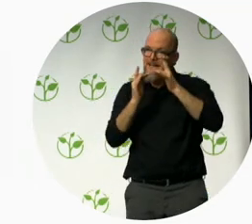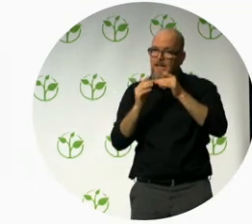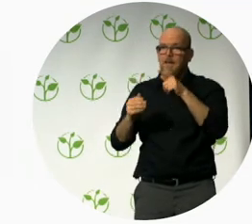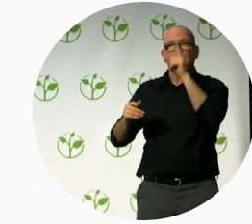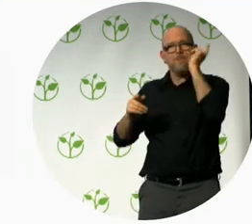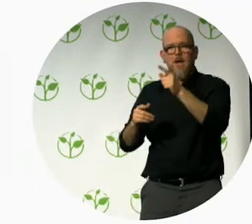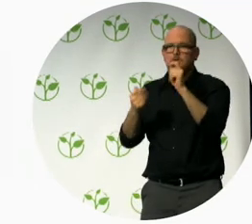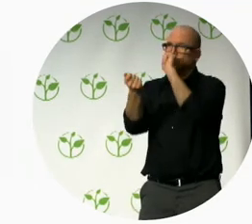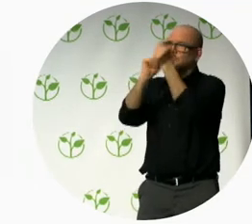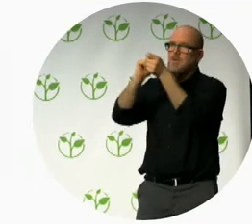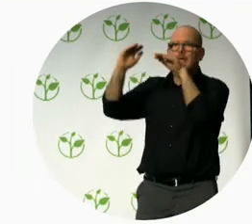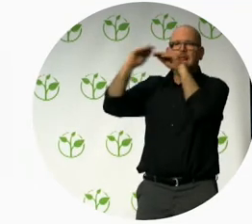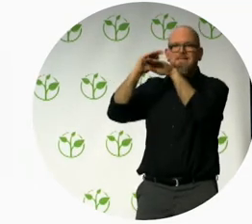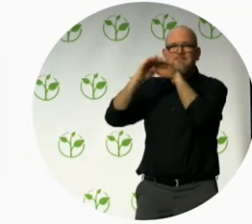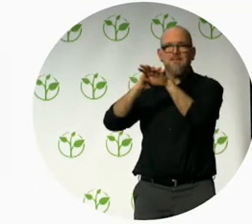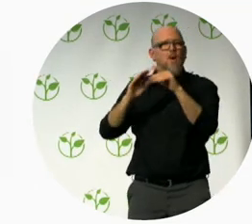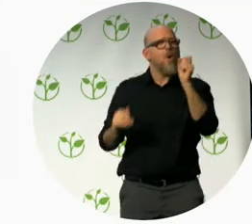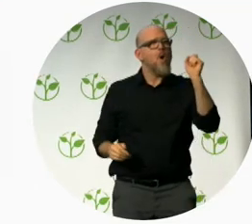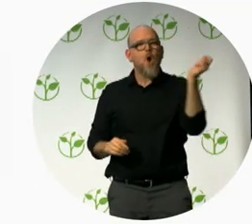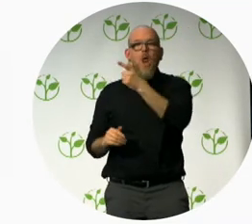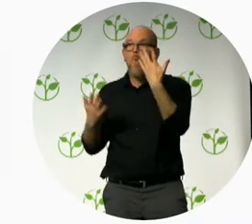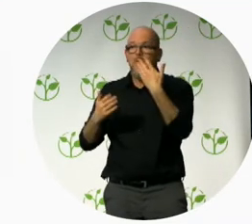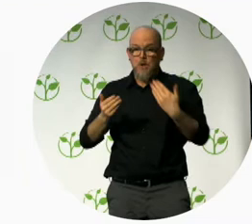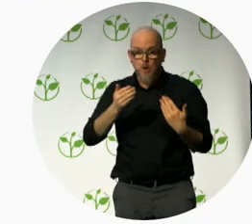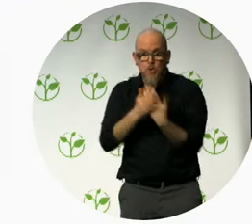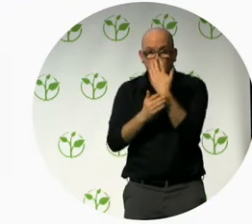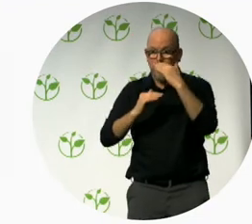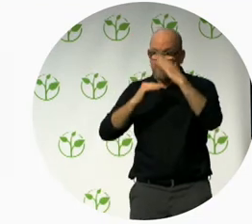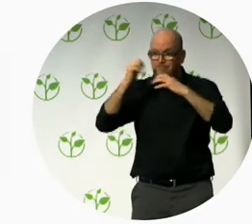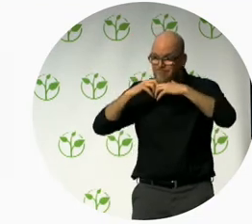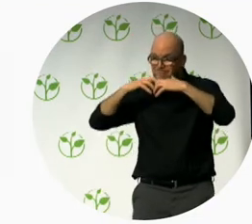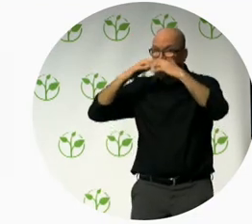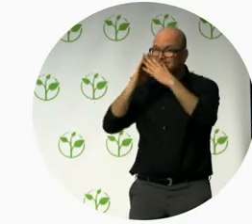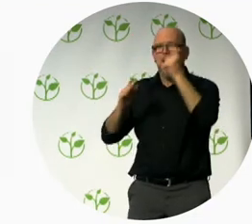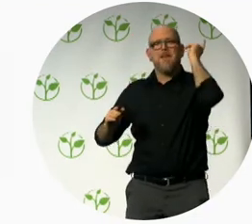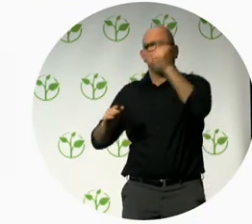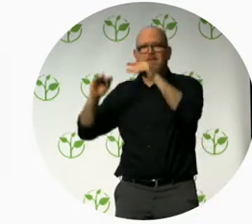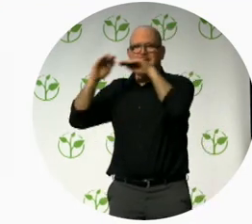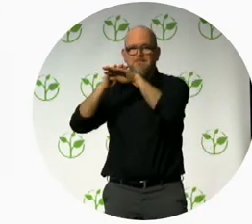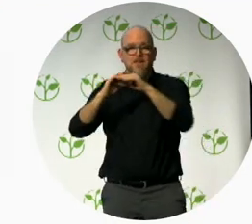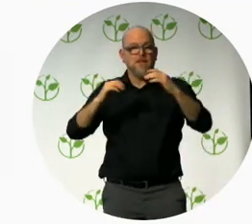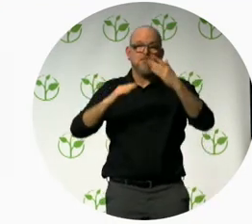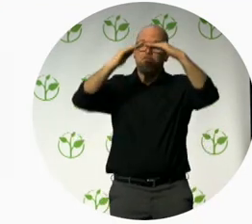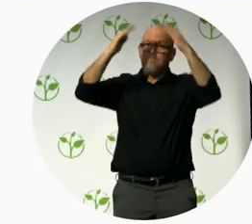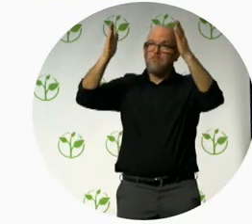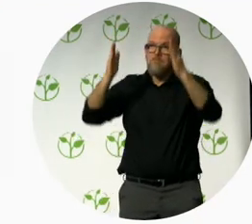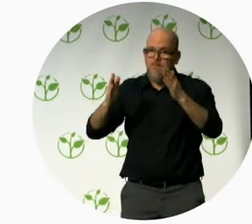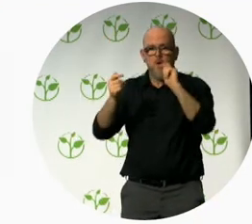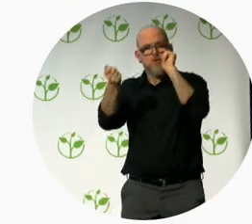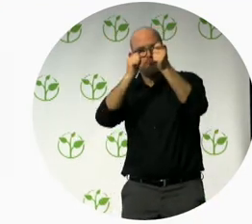Access Israel created a unique accessibility implementation model for businesses and organizations